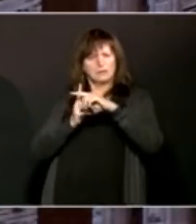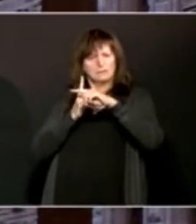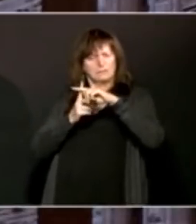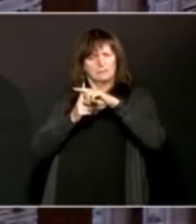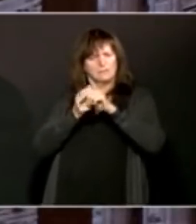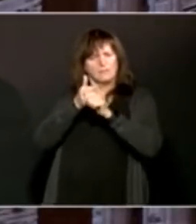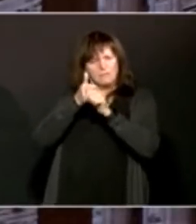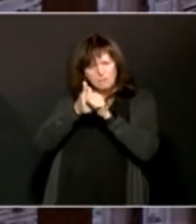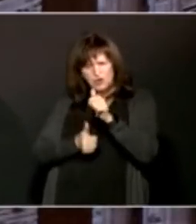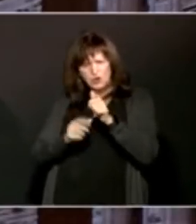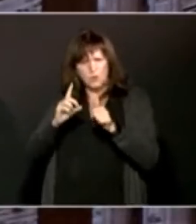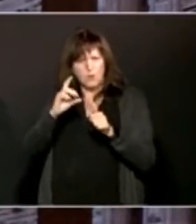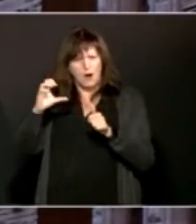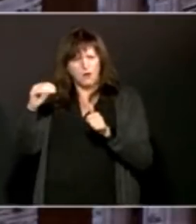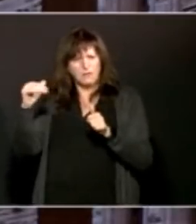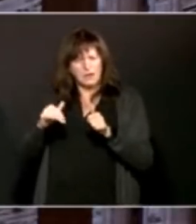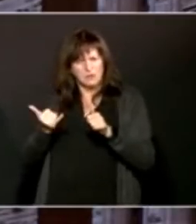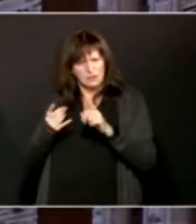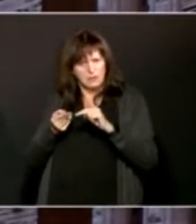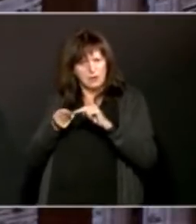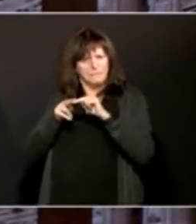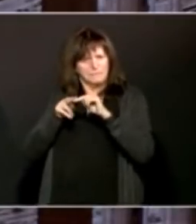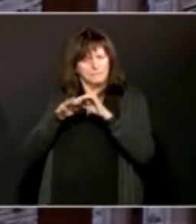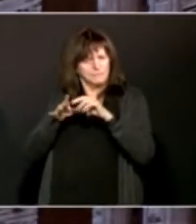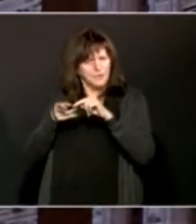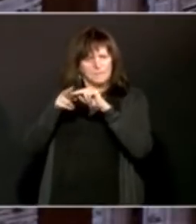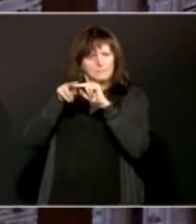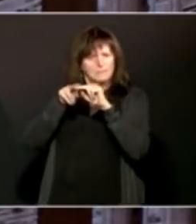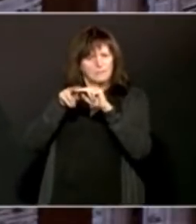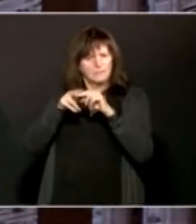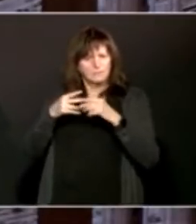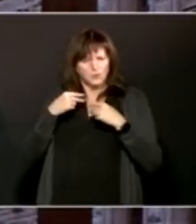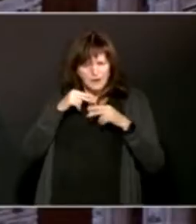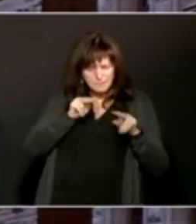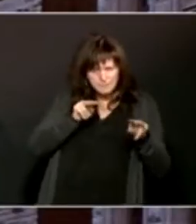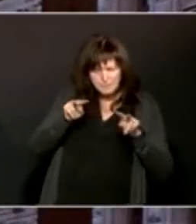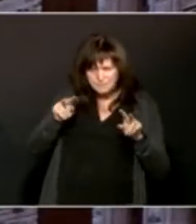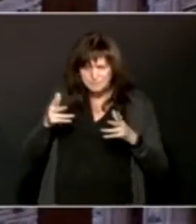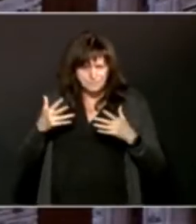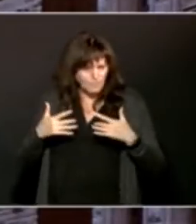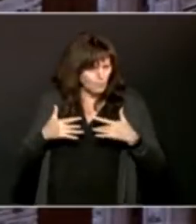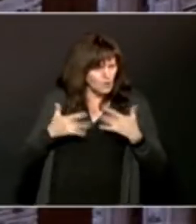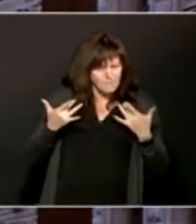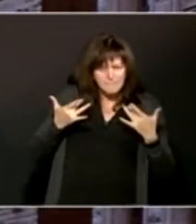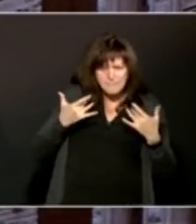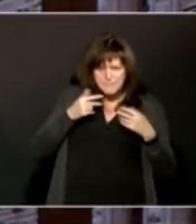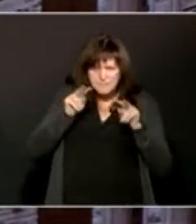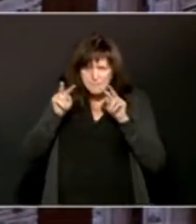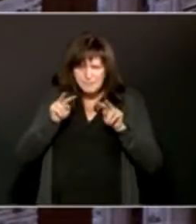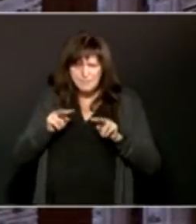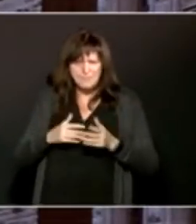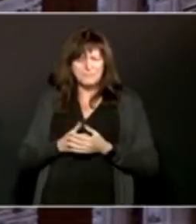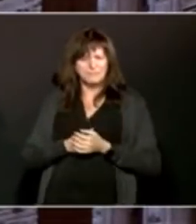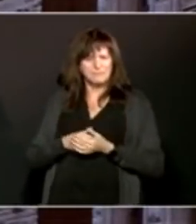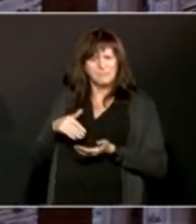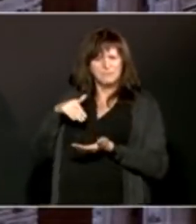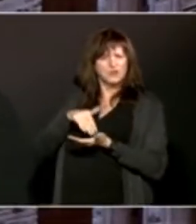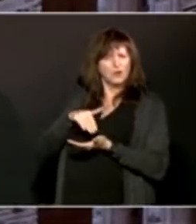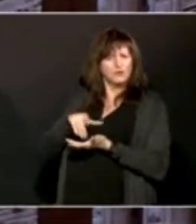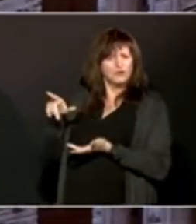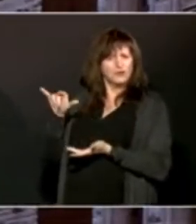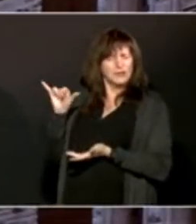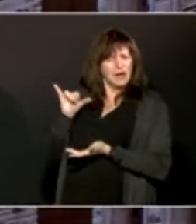was this time of watching carefully to see what's occurring. As Dr. Yaffe alluded to, with our tests coming in, the high